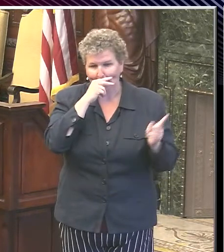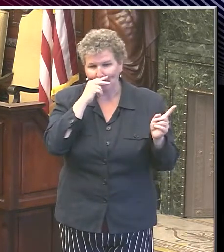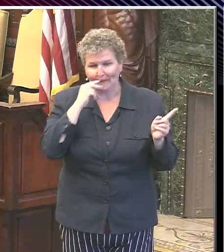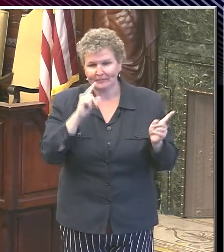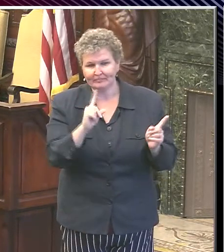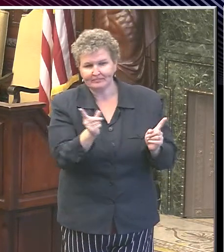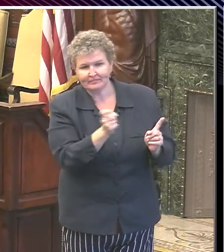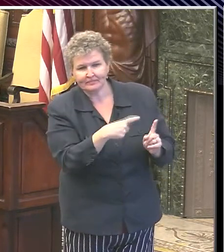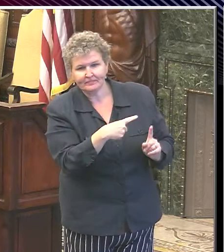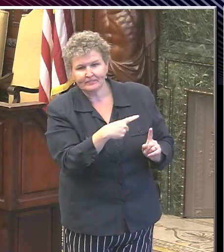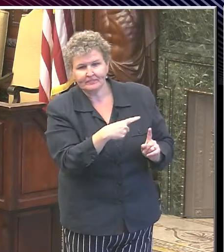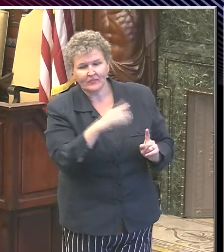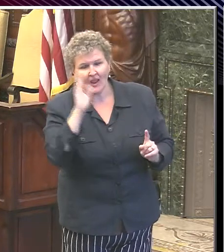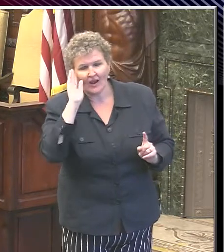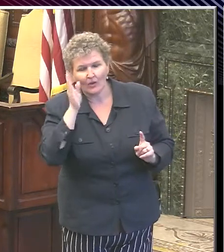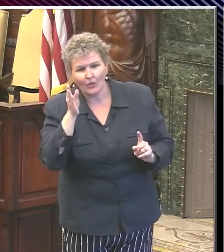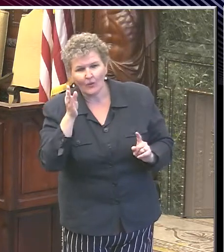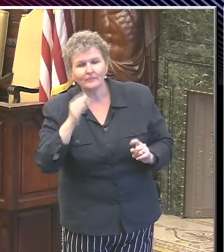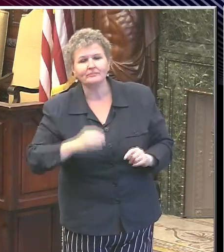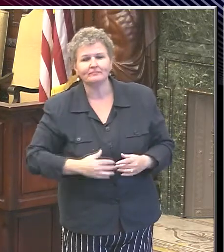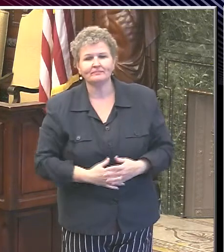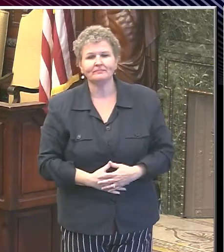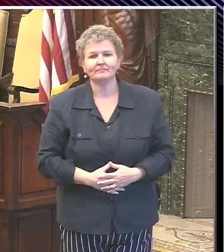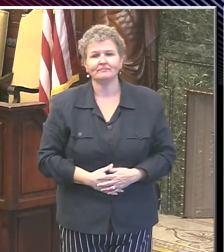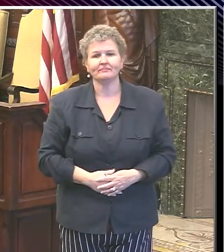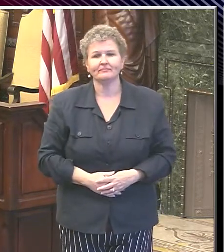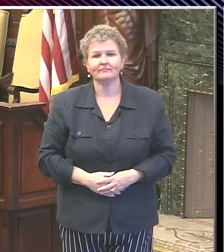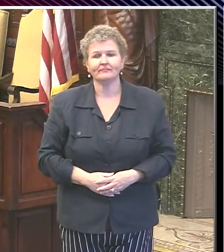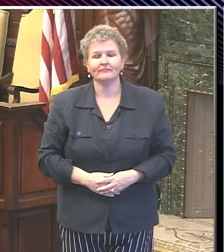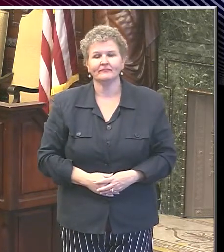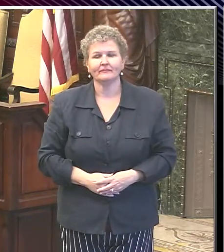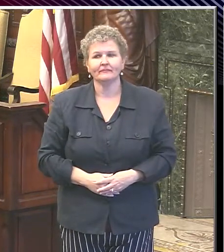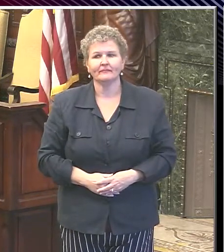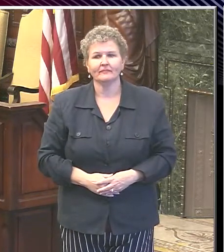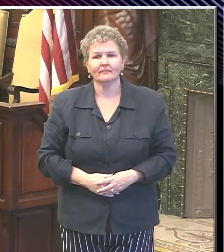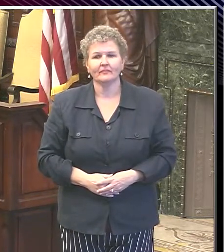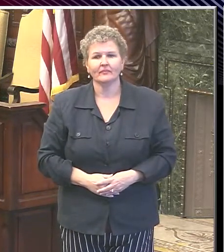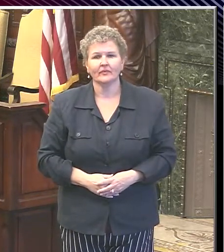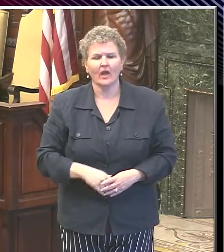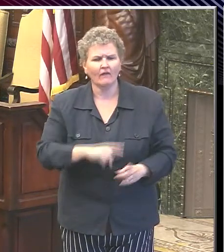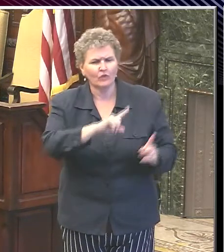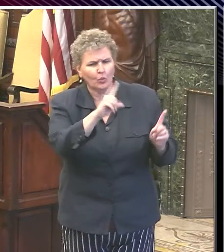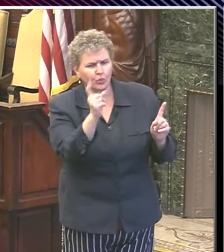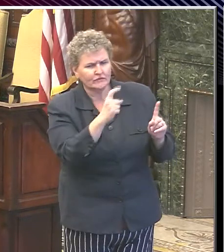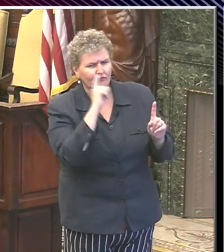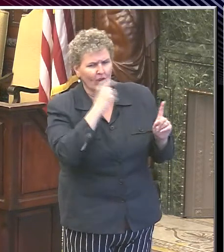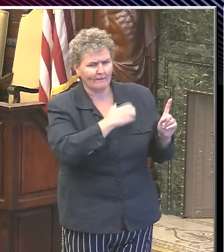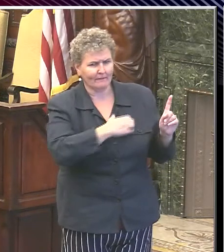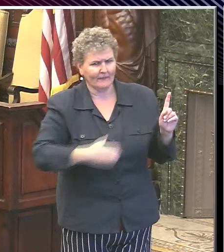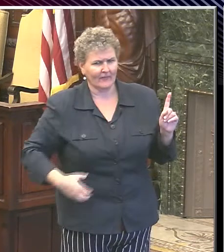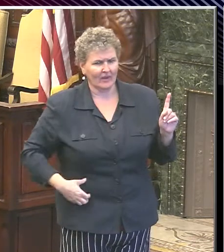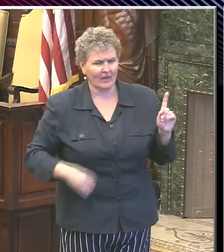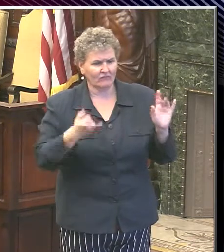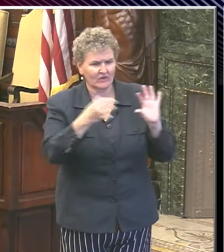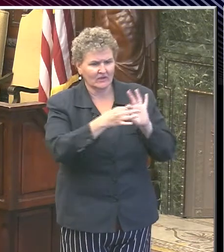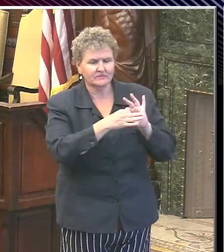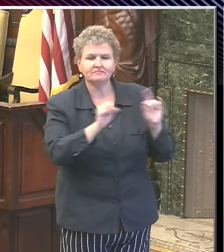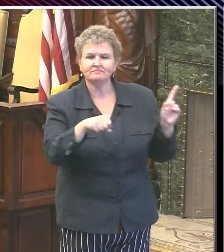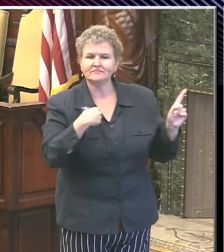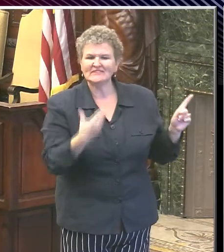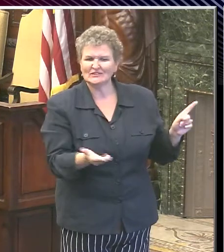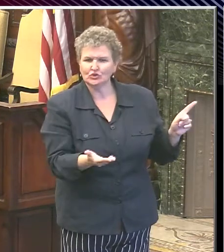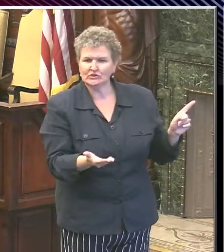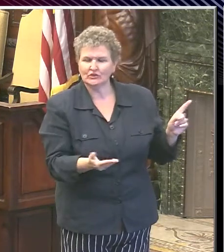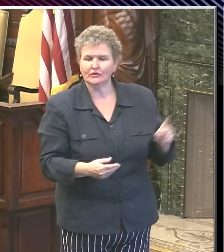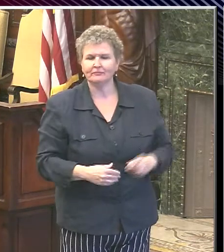Hi. How are you? I just wanted to have a couple questions. One for the mayor, if he's still around. I'm here. Yeah, hi, mayor.